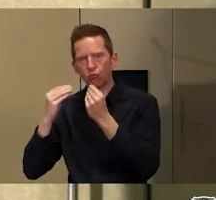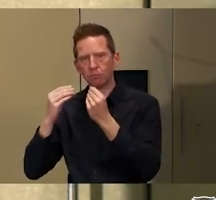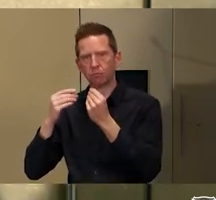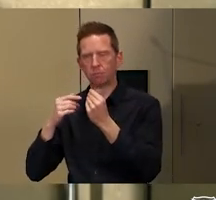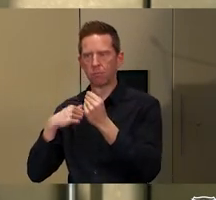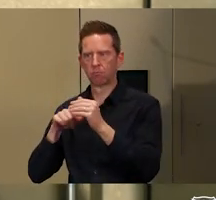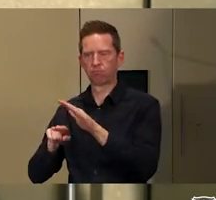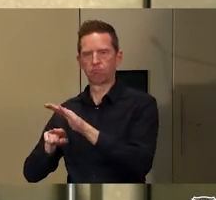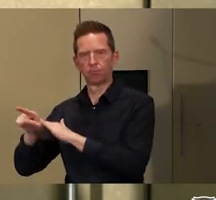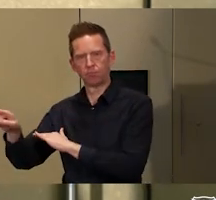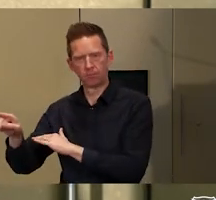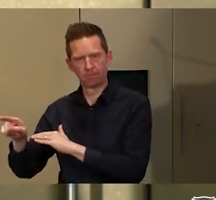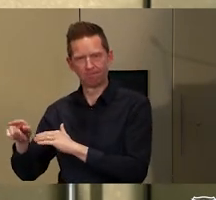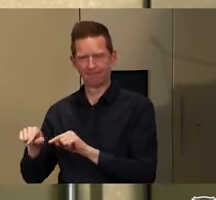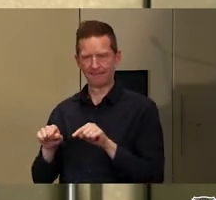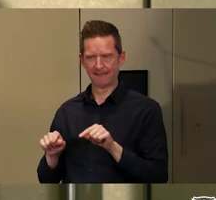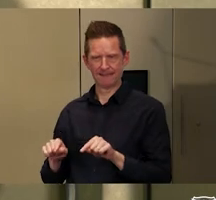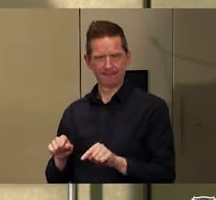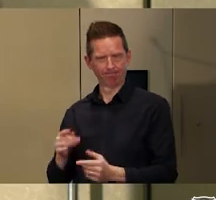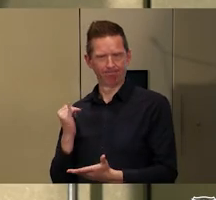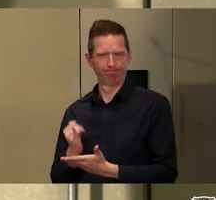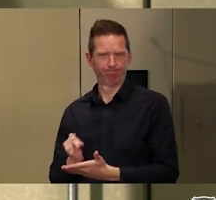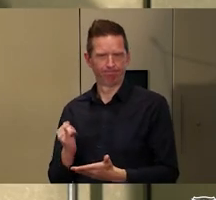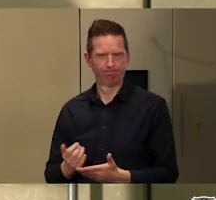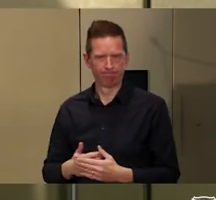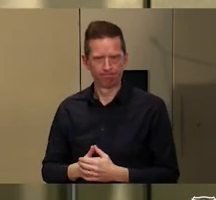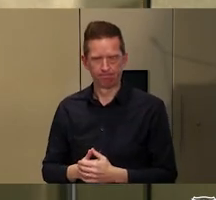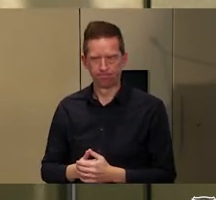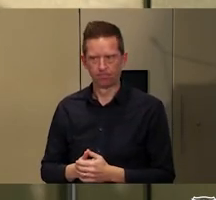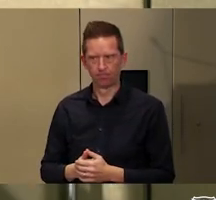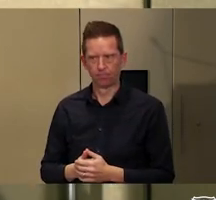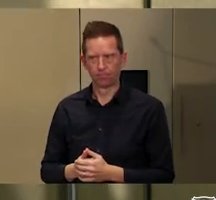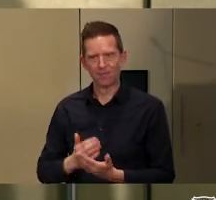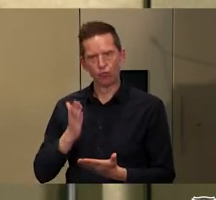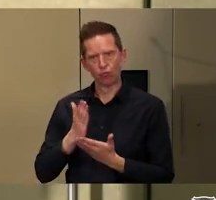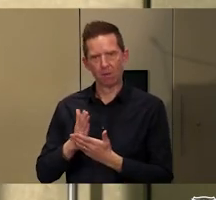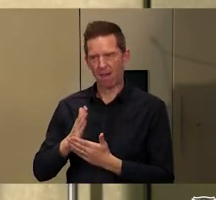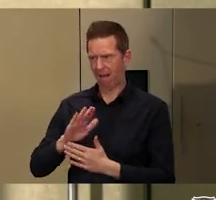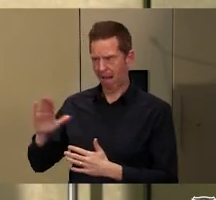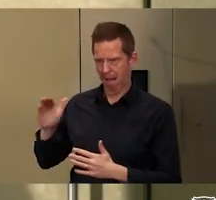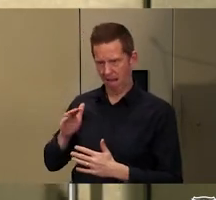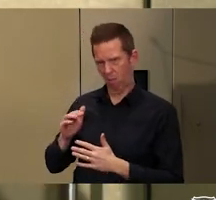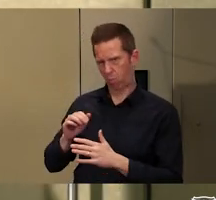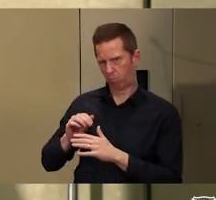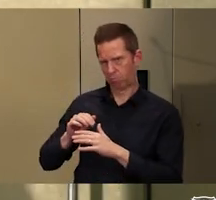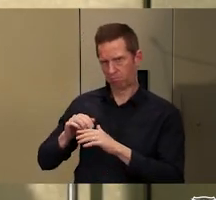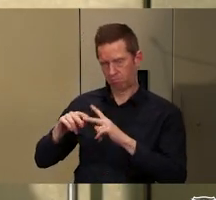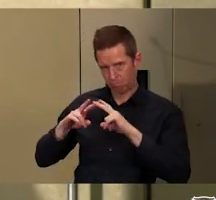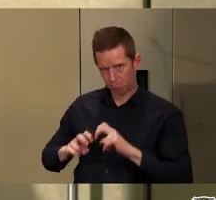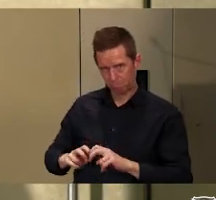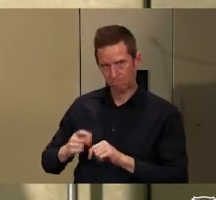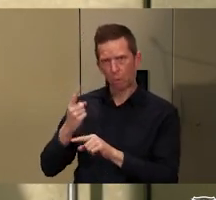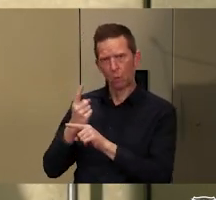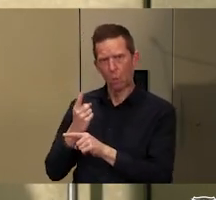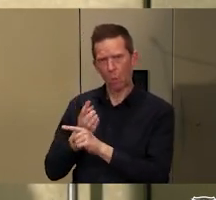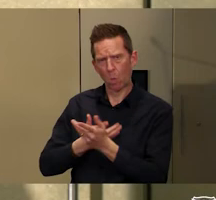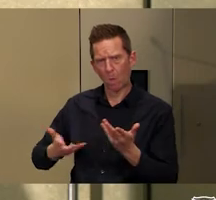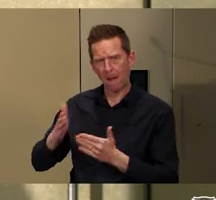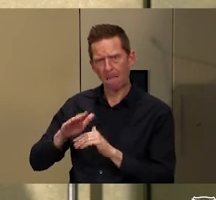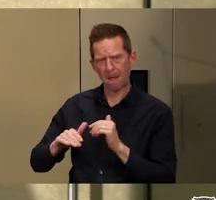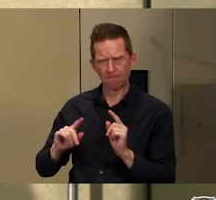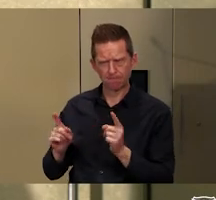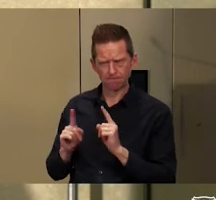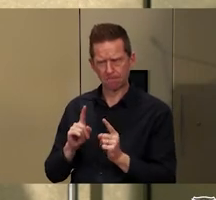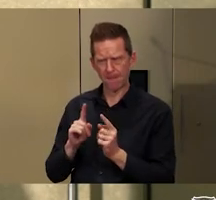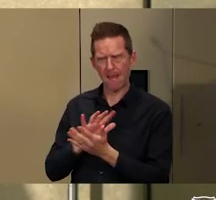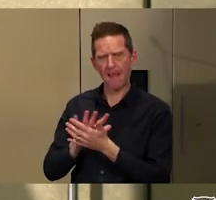at a very basic level, our theme is about investigating how